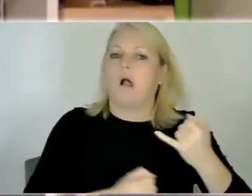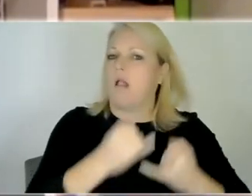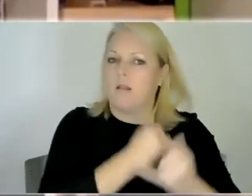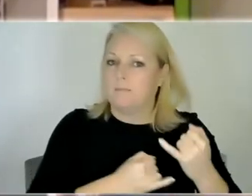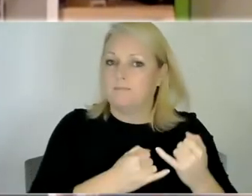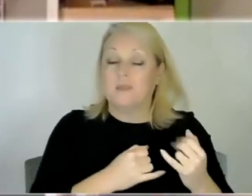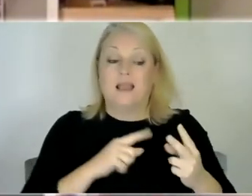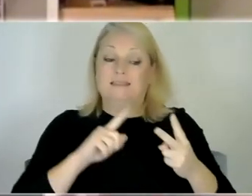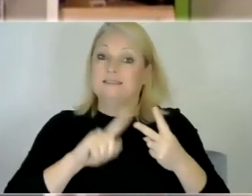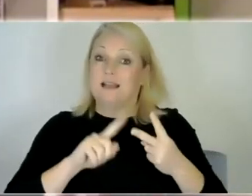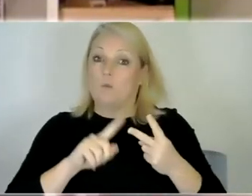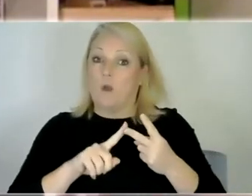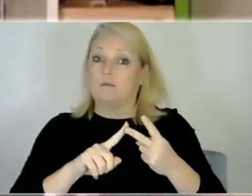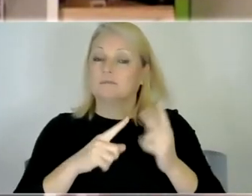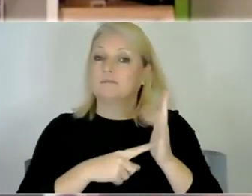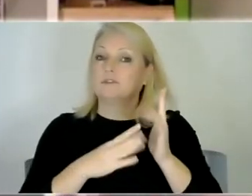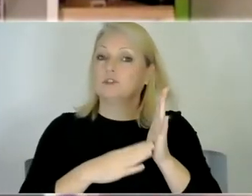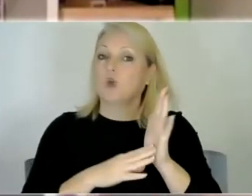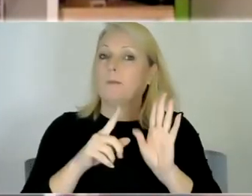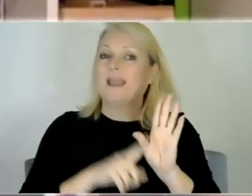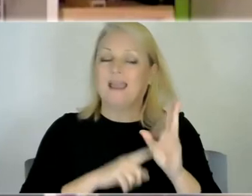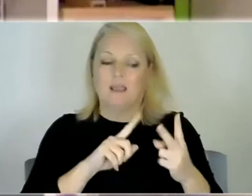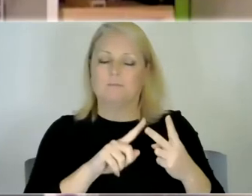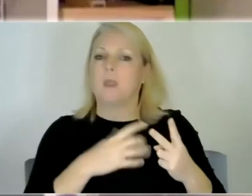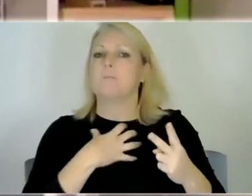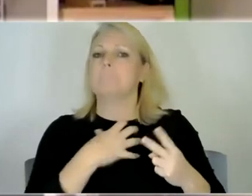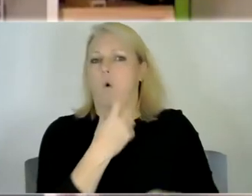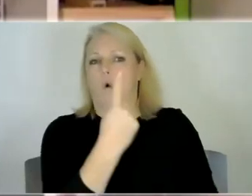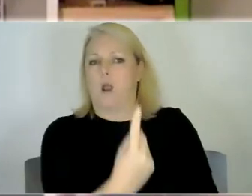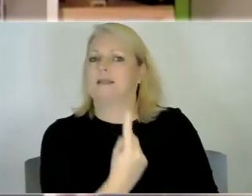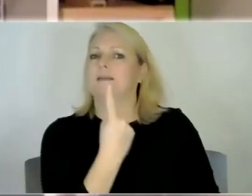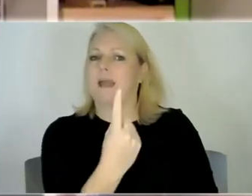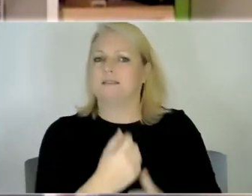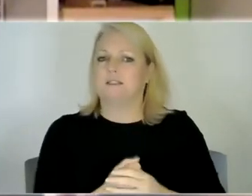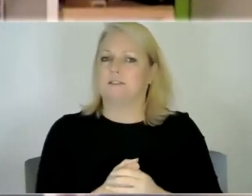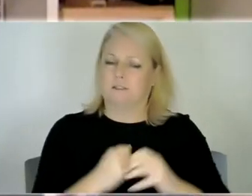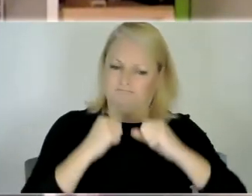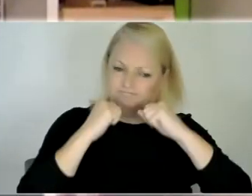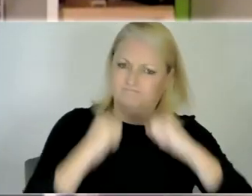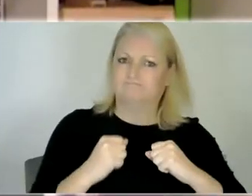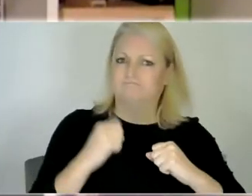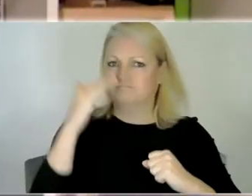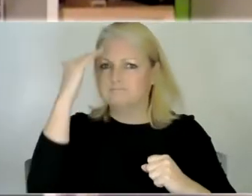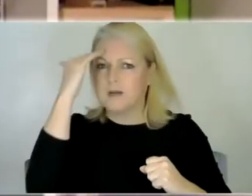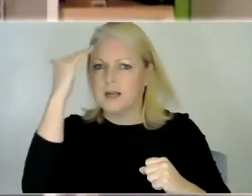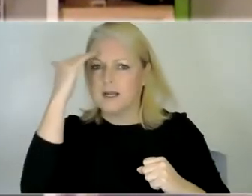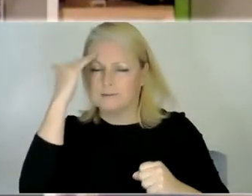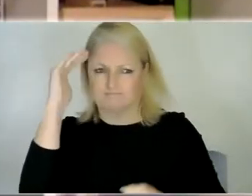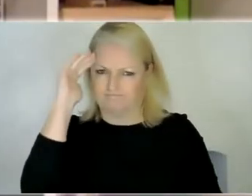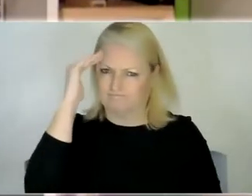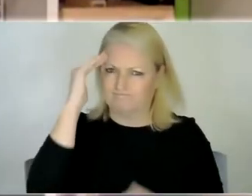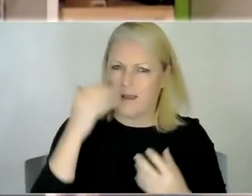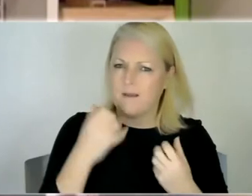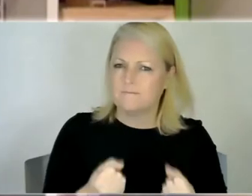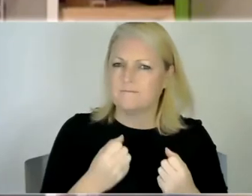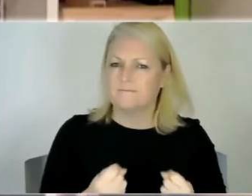tommy is a lot more independent um very strong-willed very uh determined um